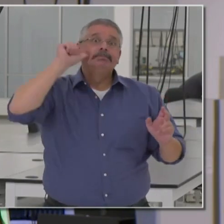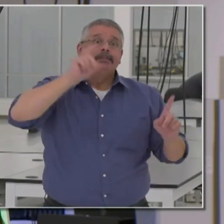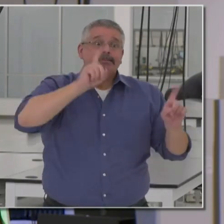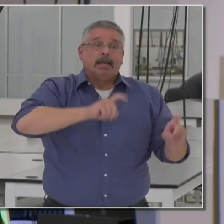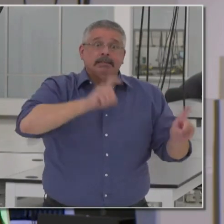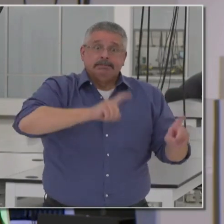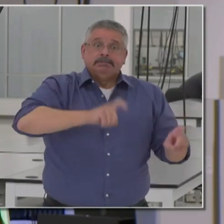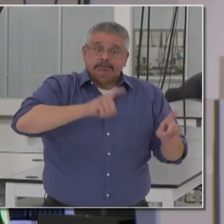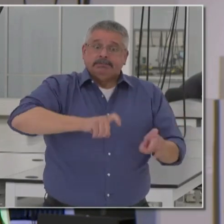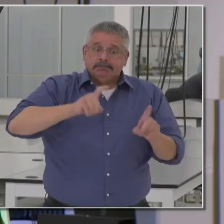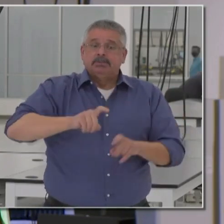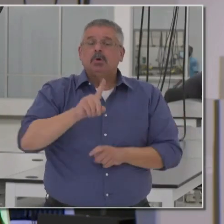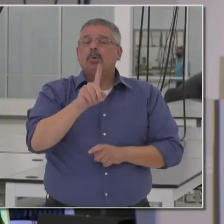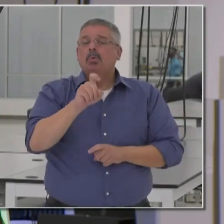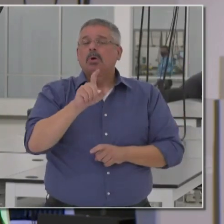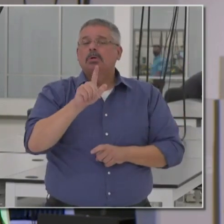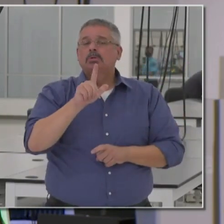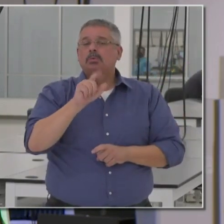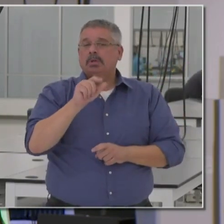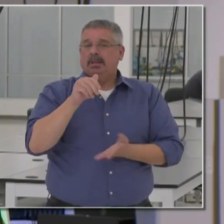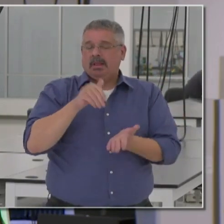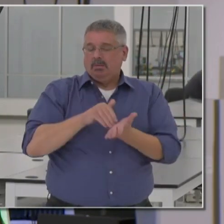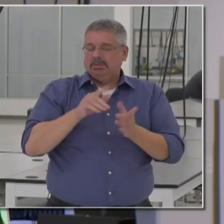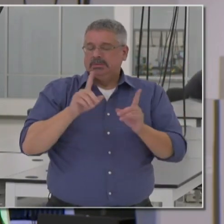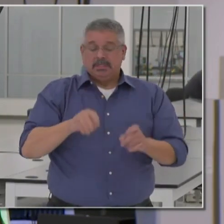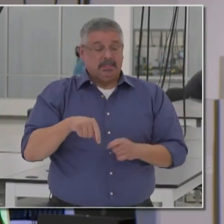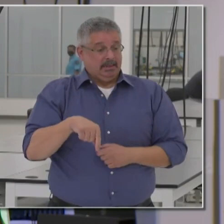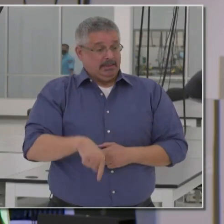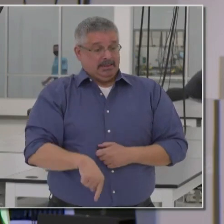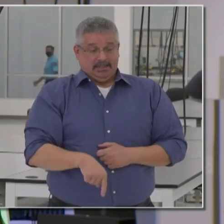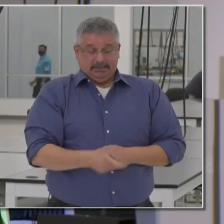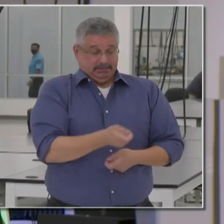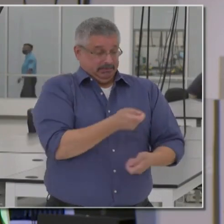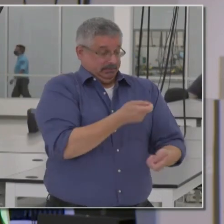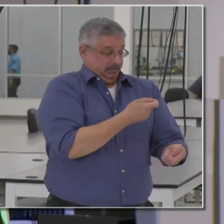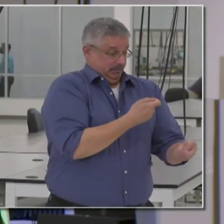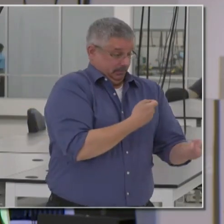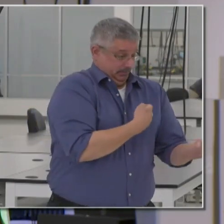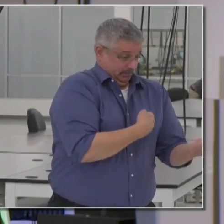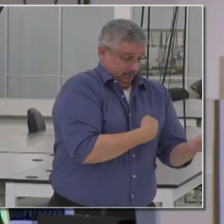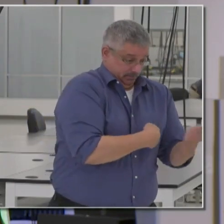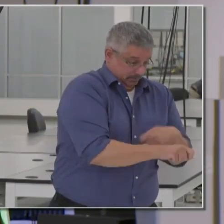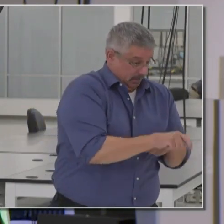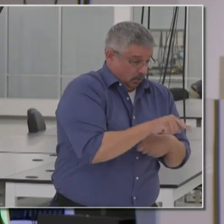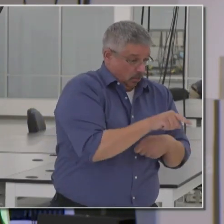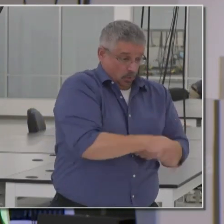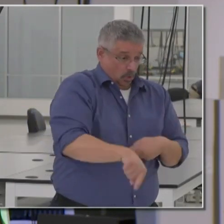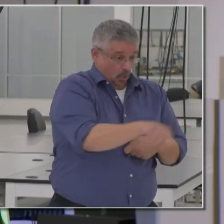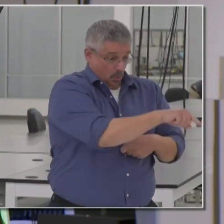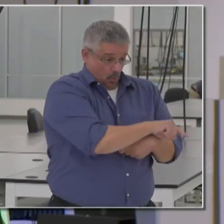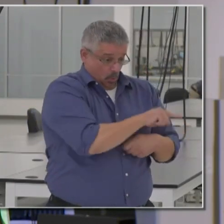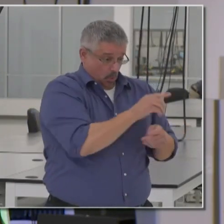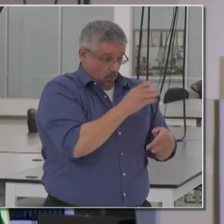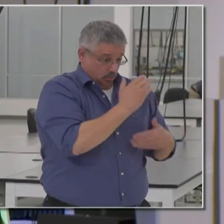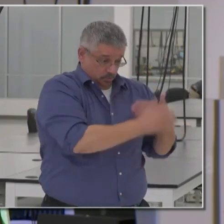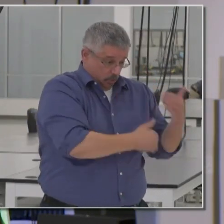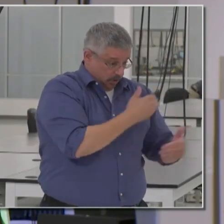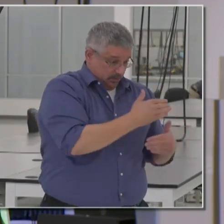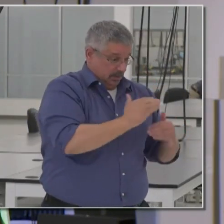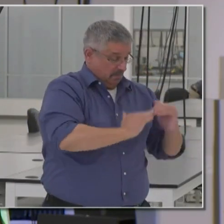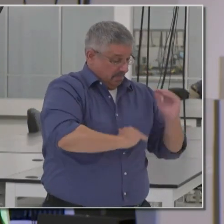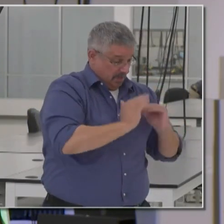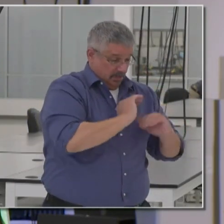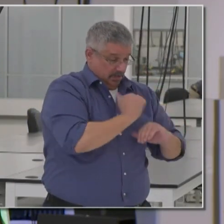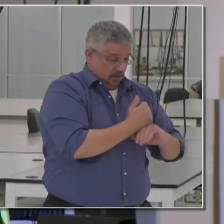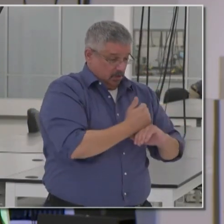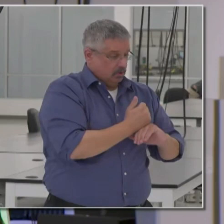121,000 tests. This does not substitute our existing testing strategies and protocols. It